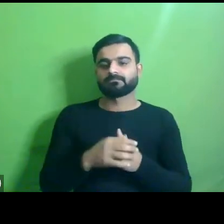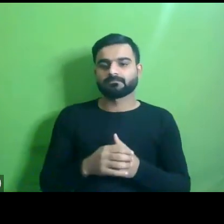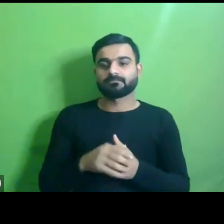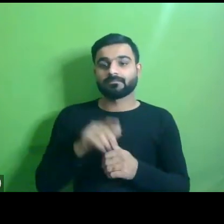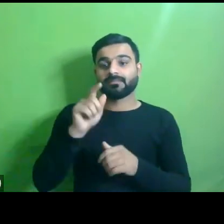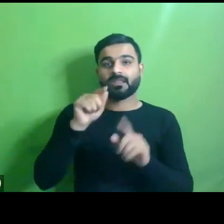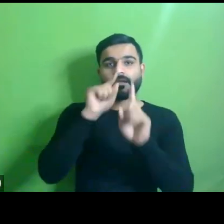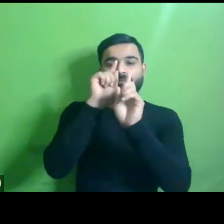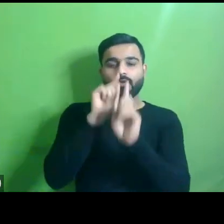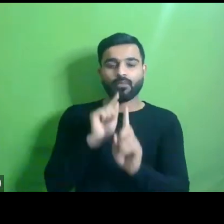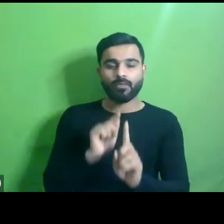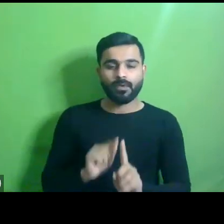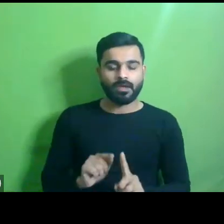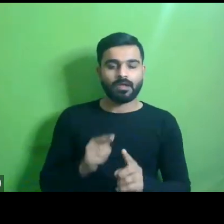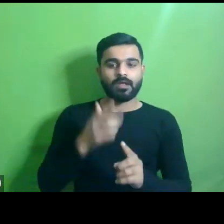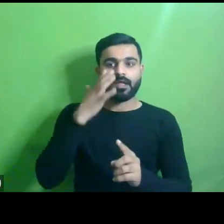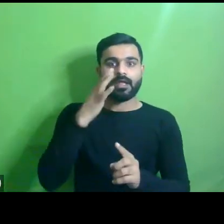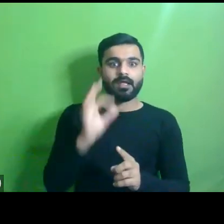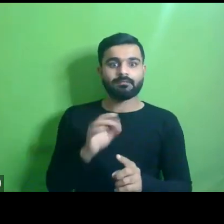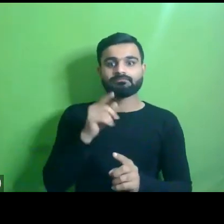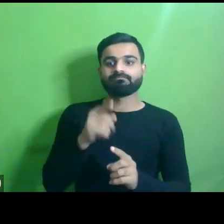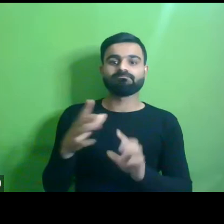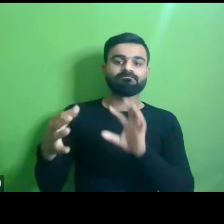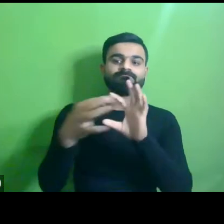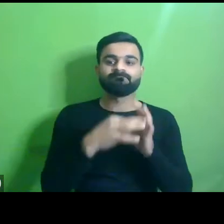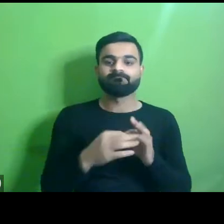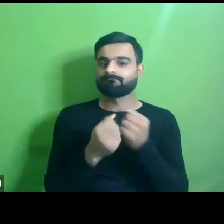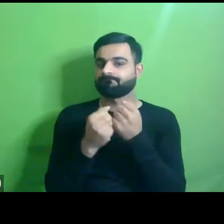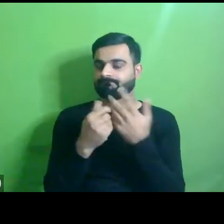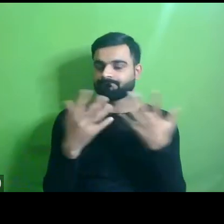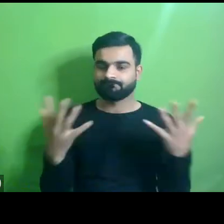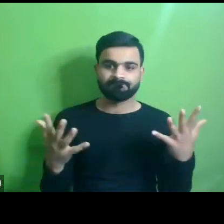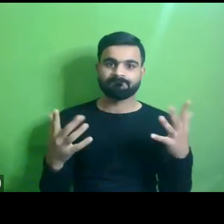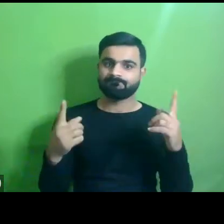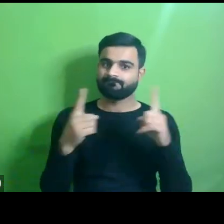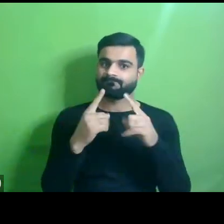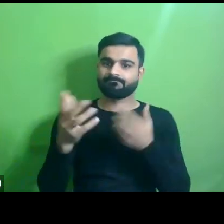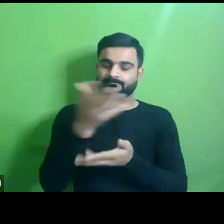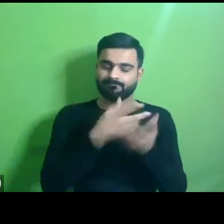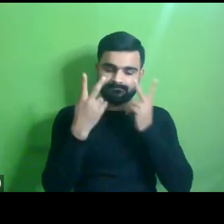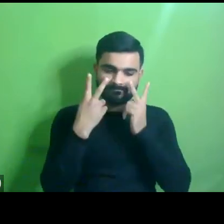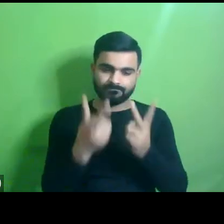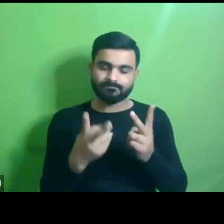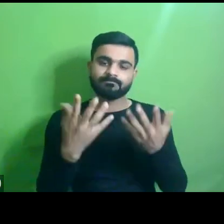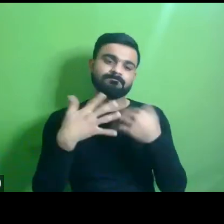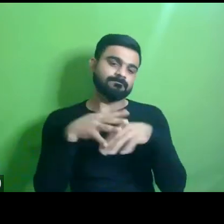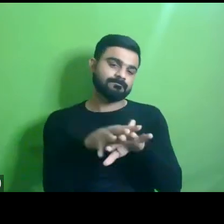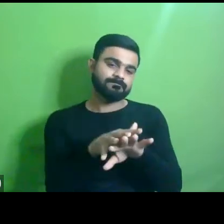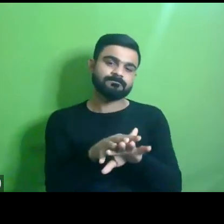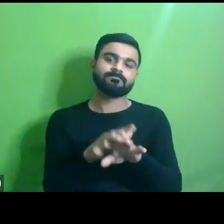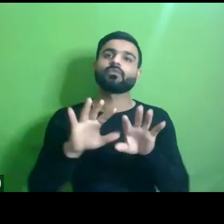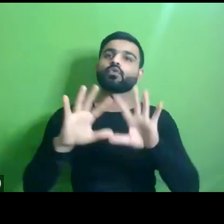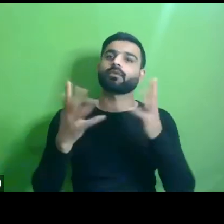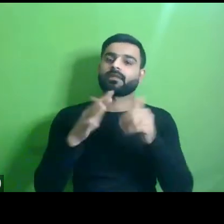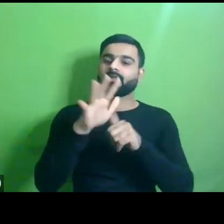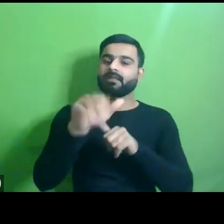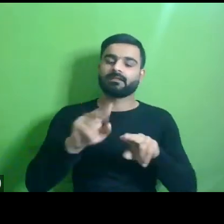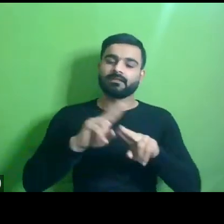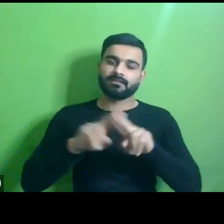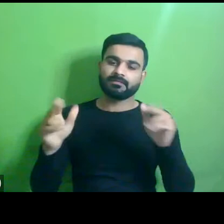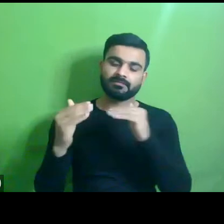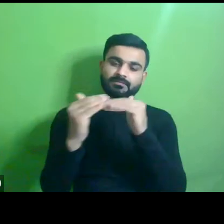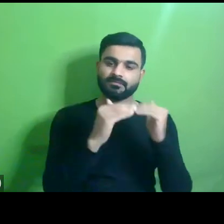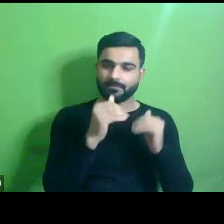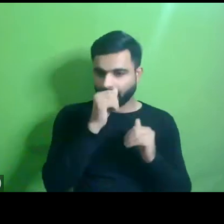highlights the importance of having a very uh comprehensive outlook towards inclusion and universal accessibility um